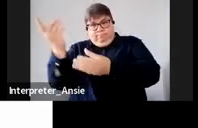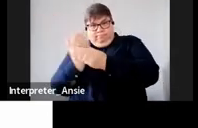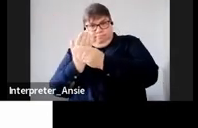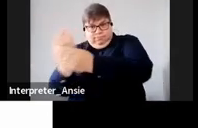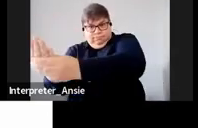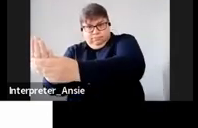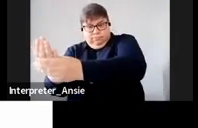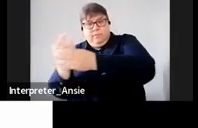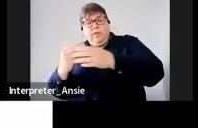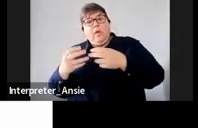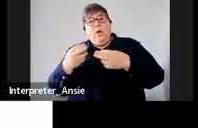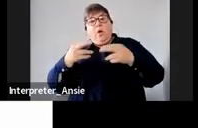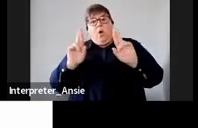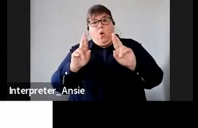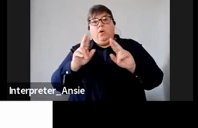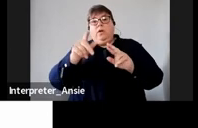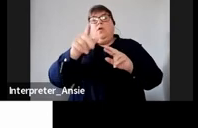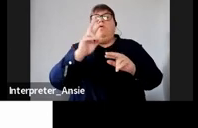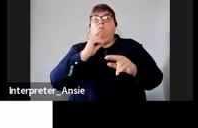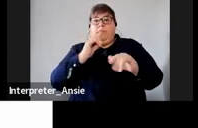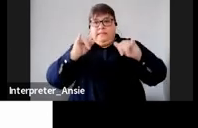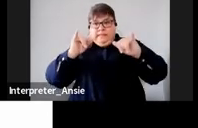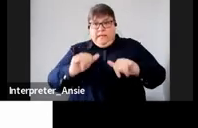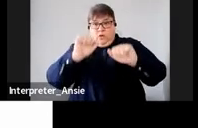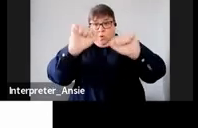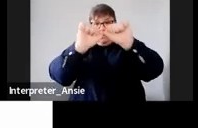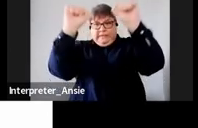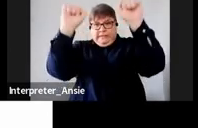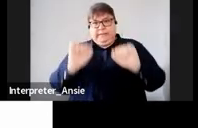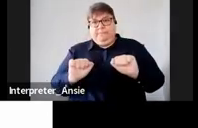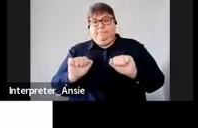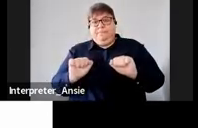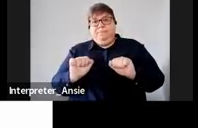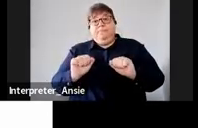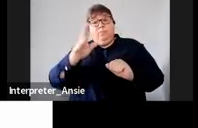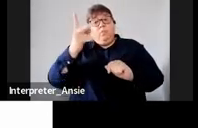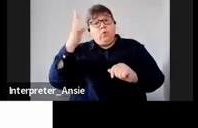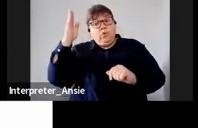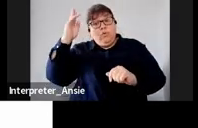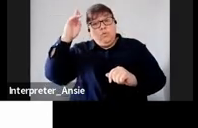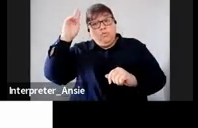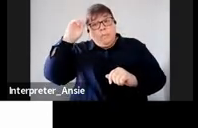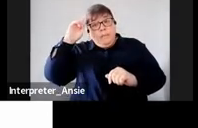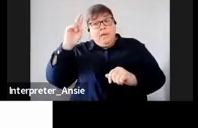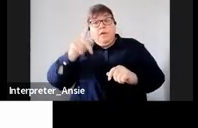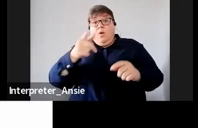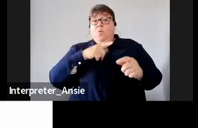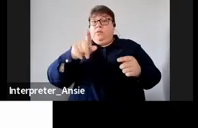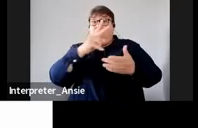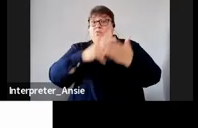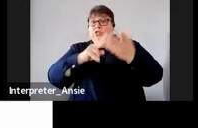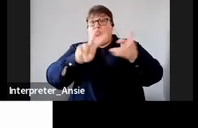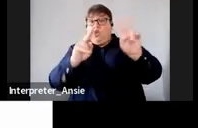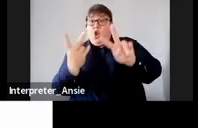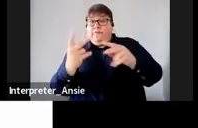better to stay in the current tax system and then also what you need to know for you to register for 10 over tax you need